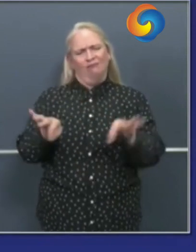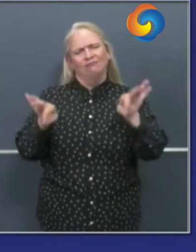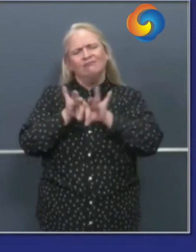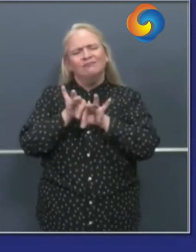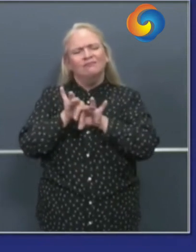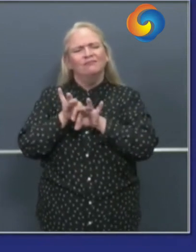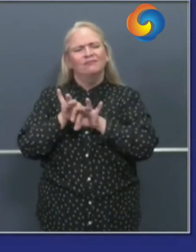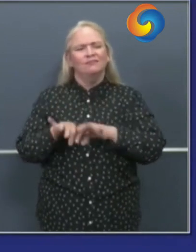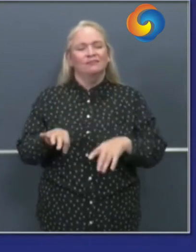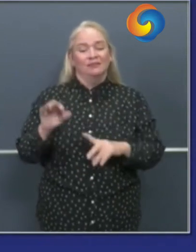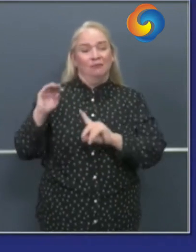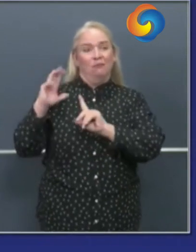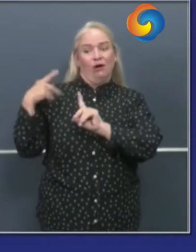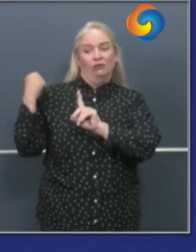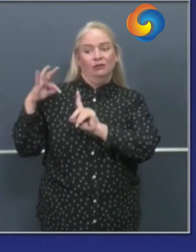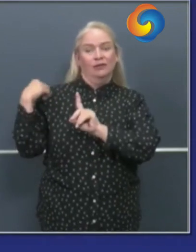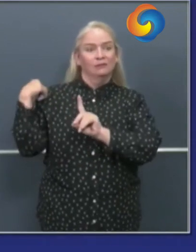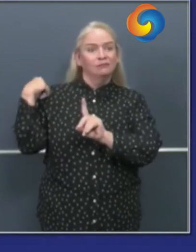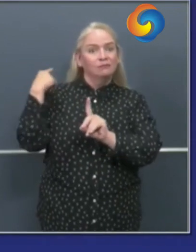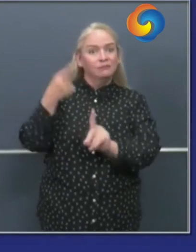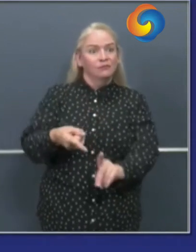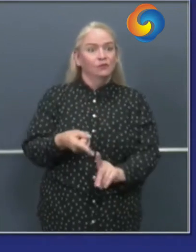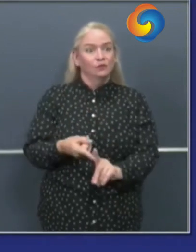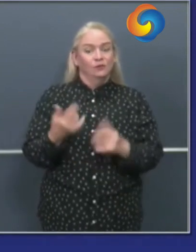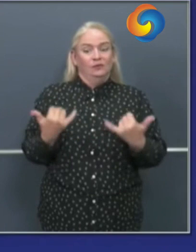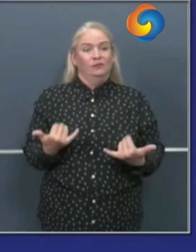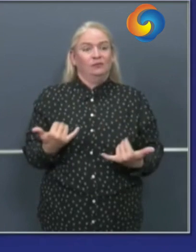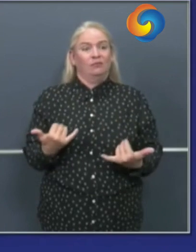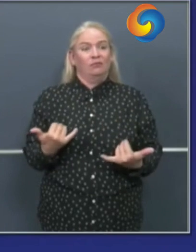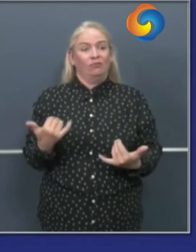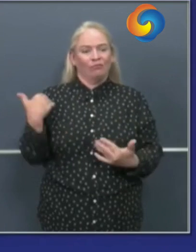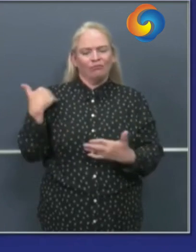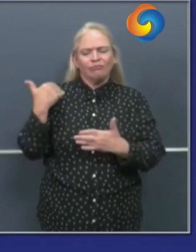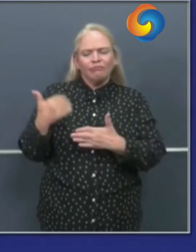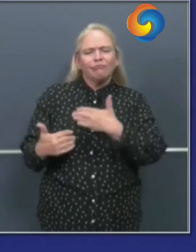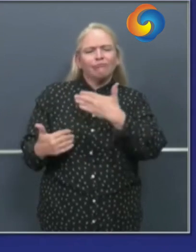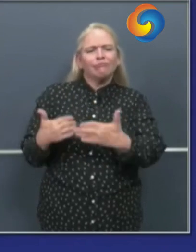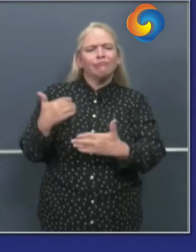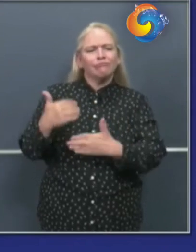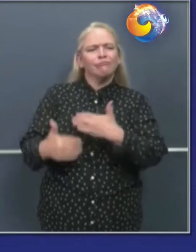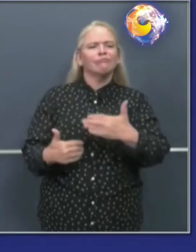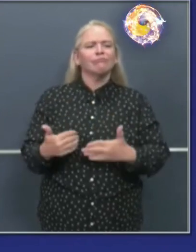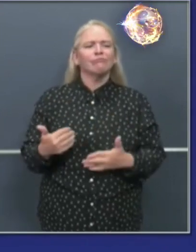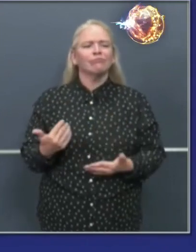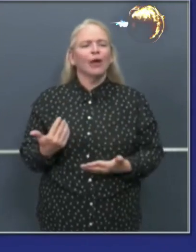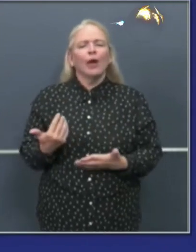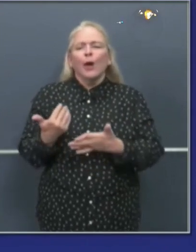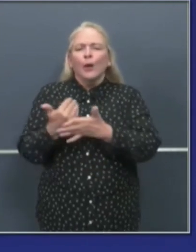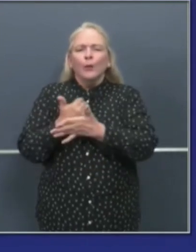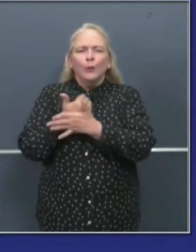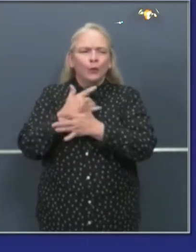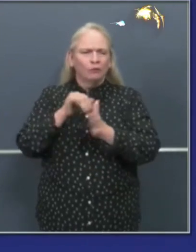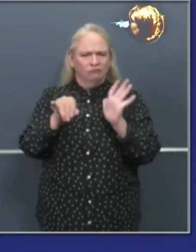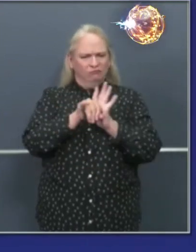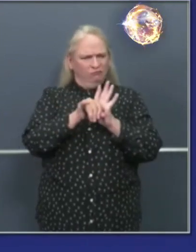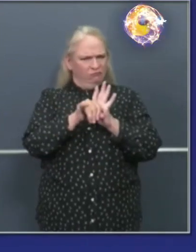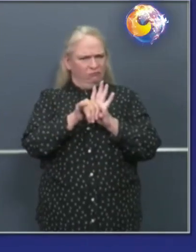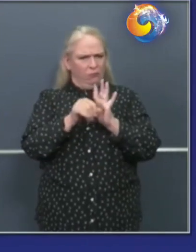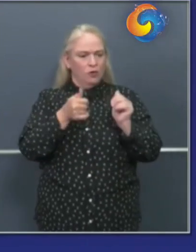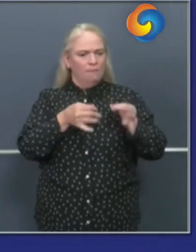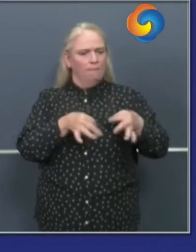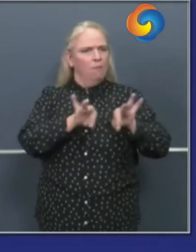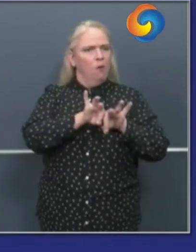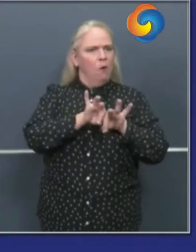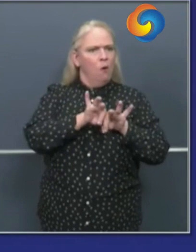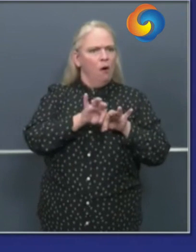we with intention began a process anew to identify those foundational components so that we can